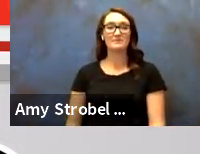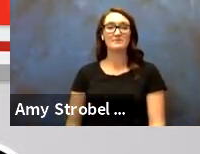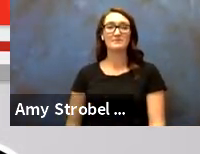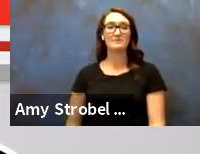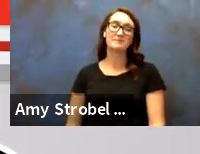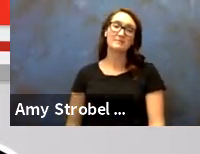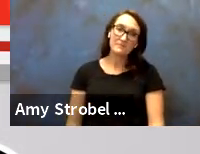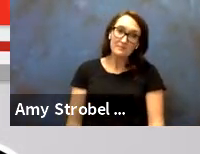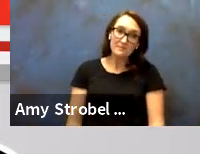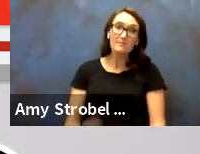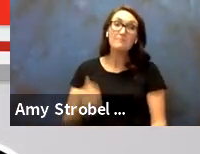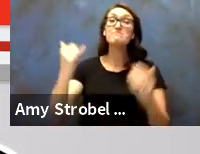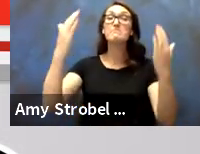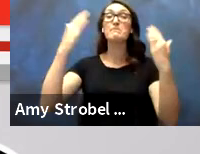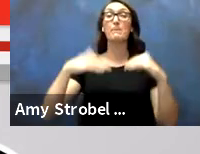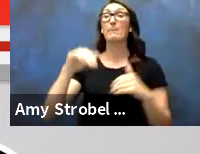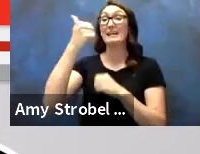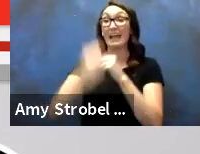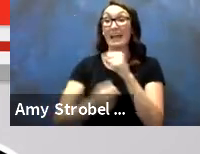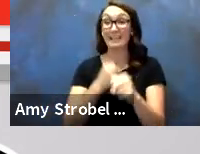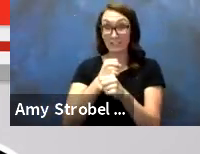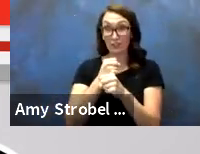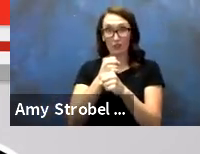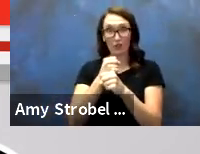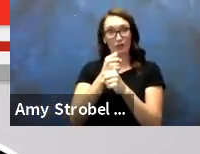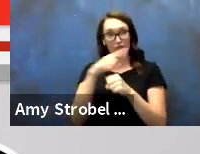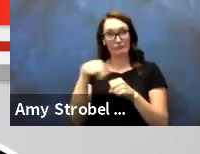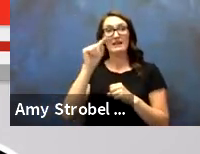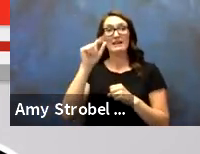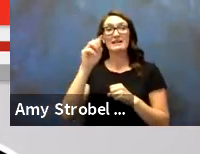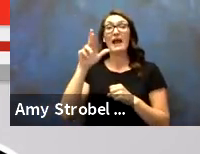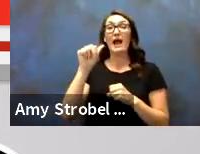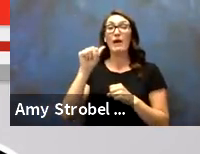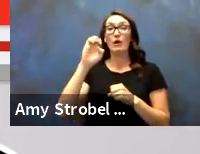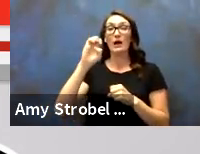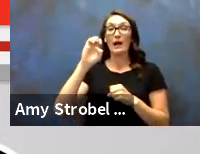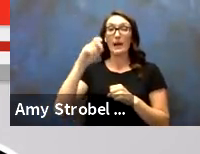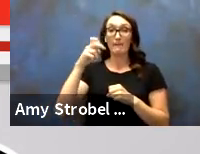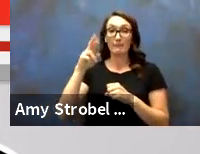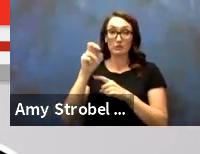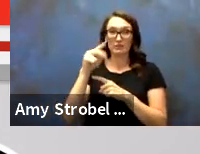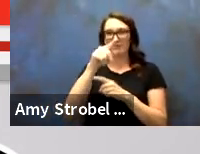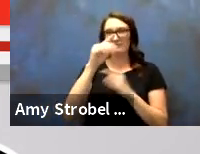Karen we move on to our 10-year. Tamara Epperson, Accounting Instructor, 10 years.